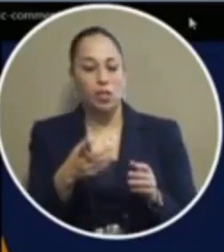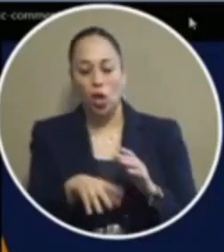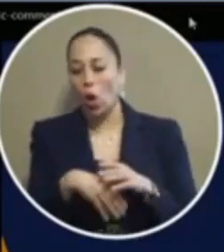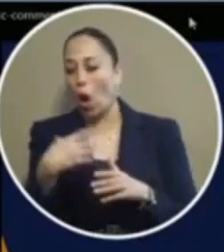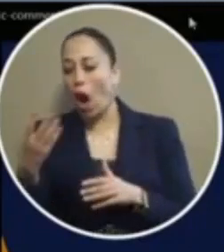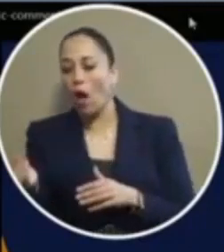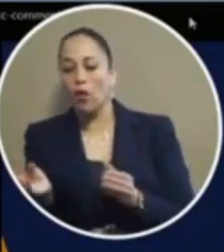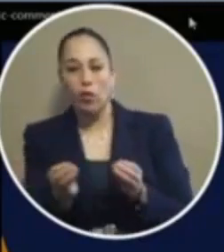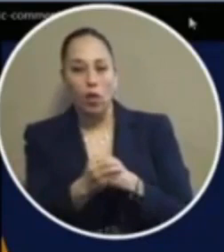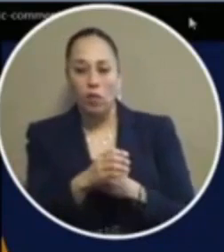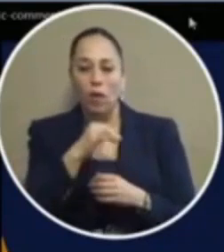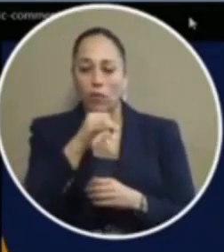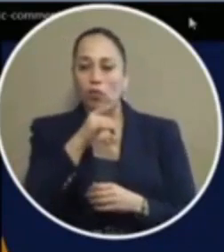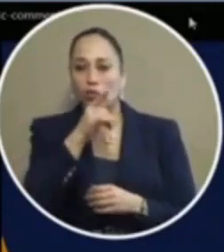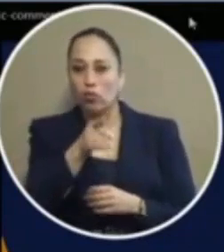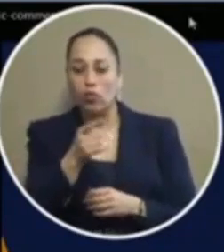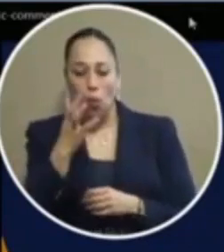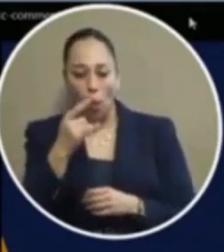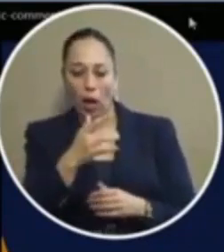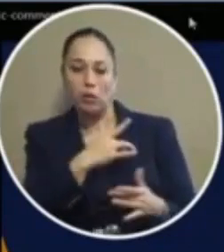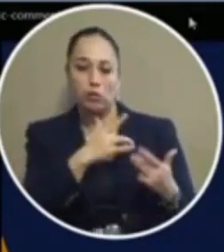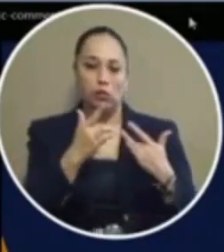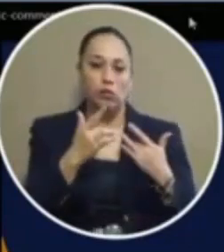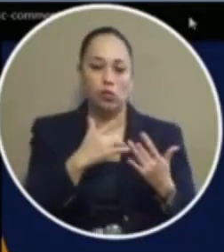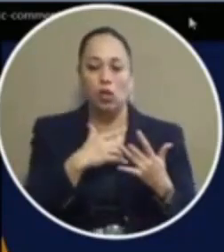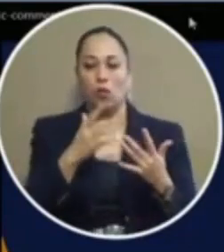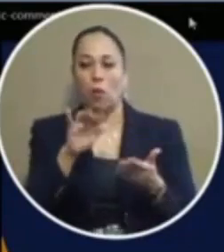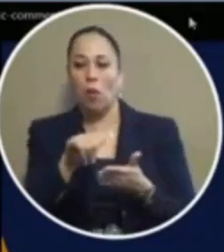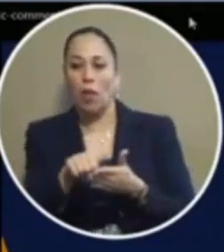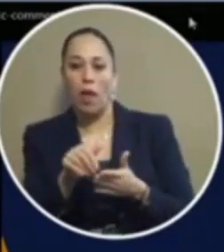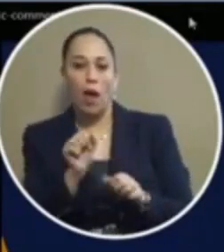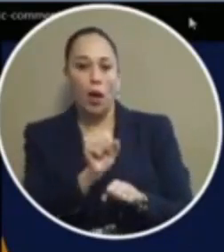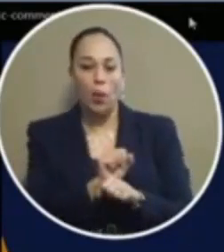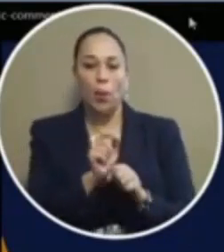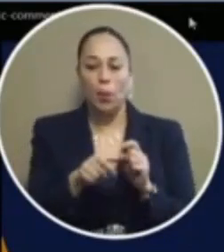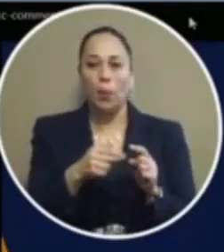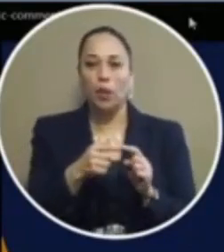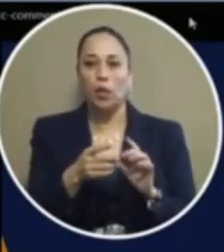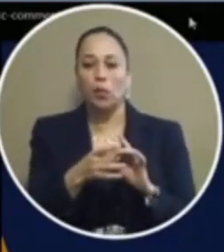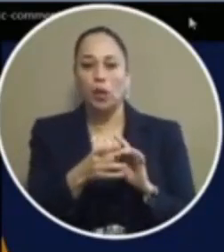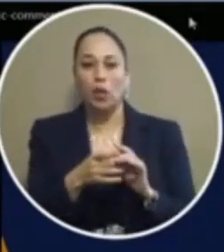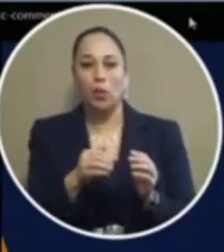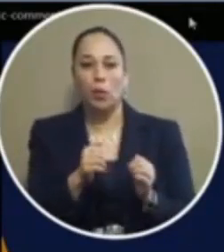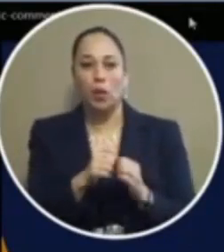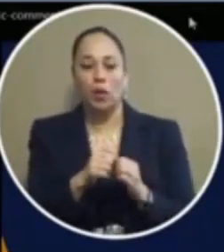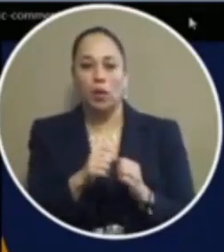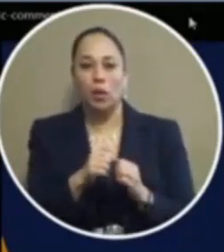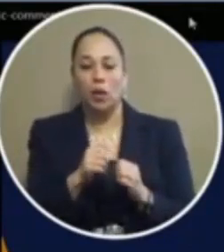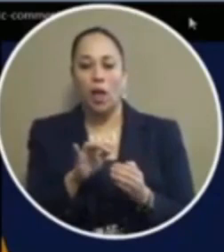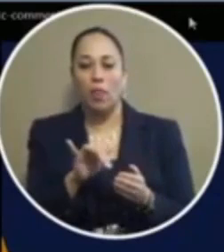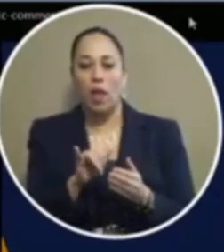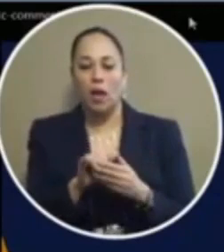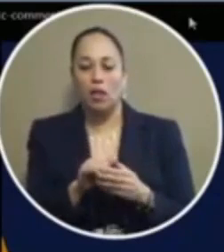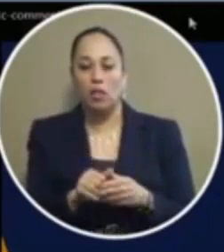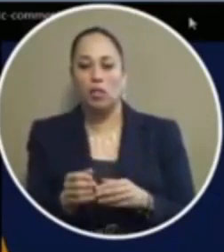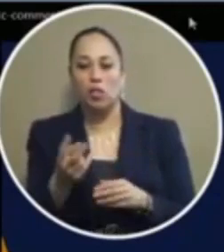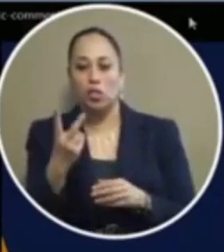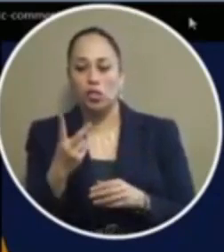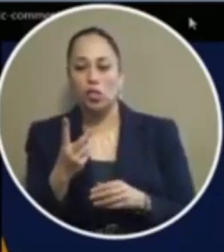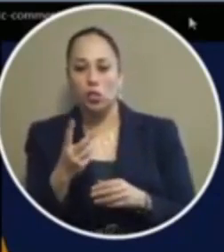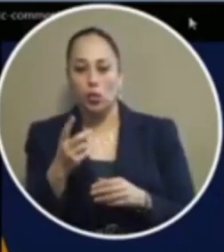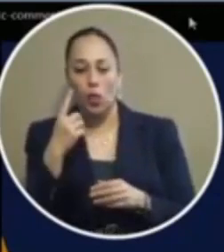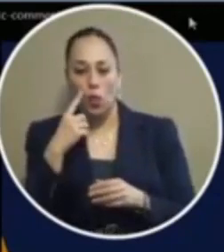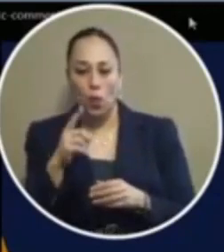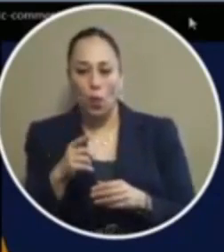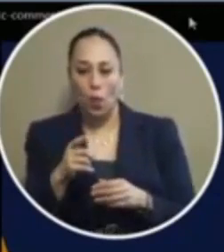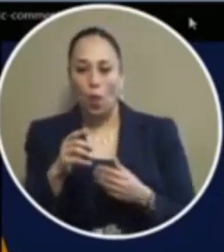i'm not too sure why he's concerned about hard work when again there was another individual that stated that the two candidates for the